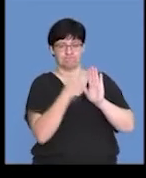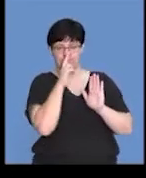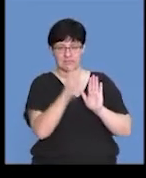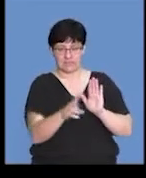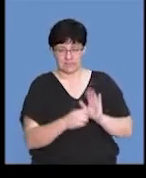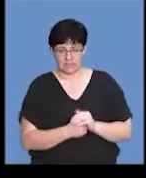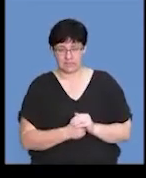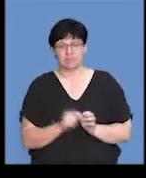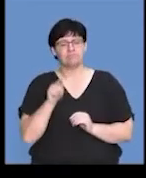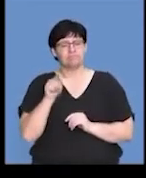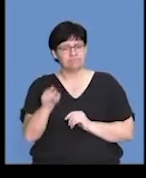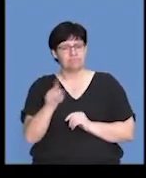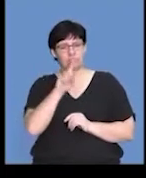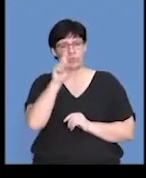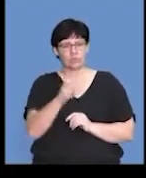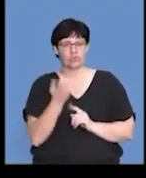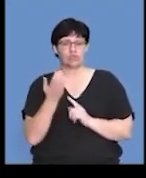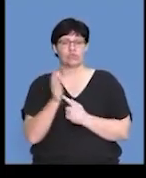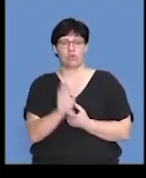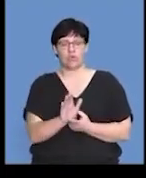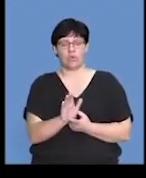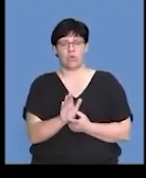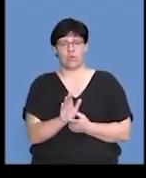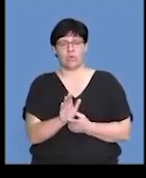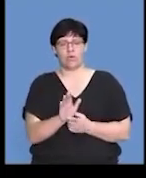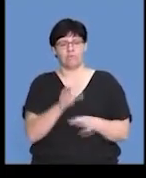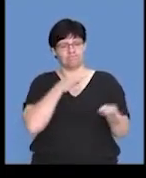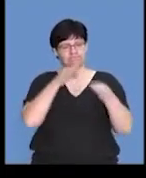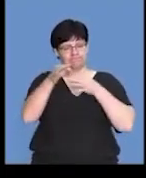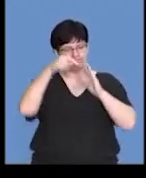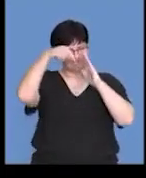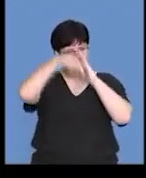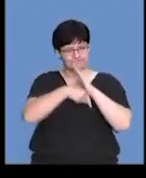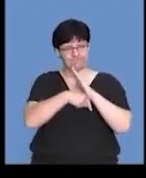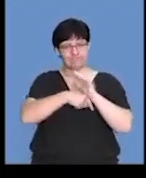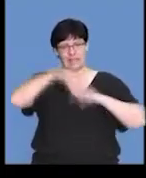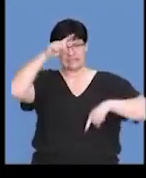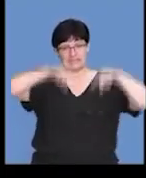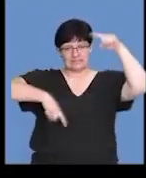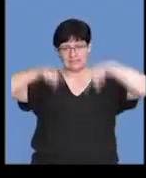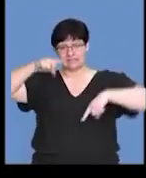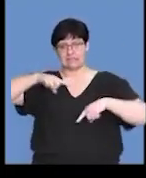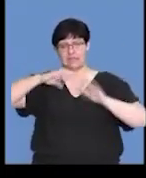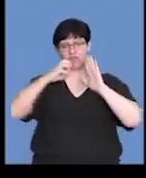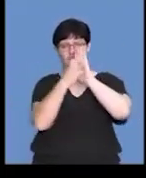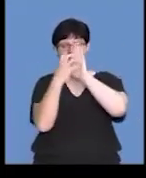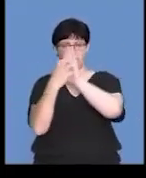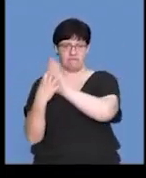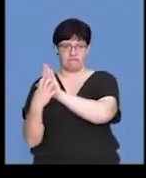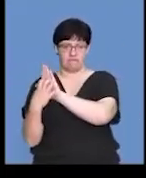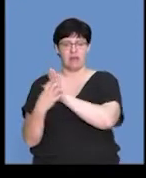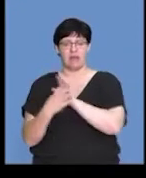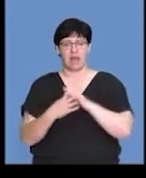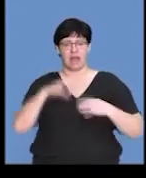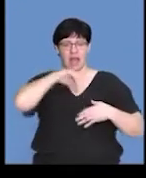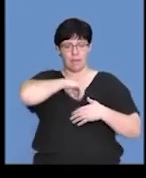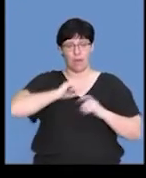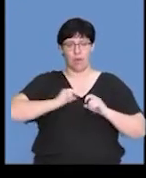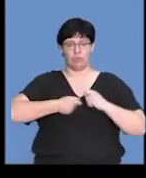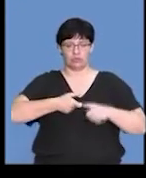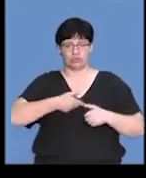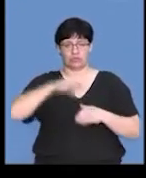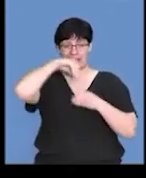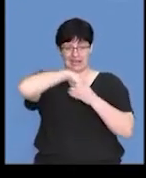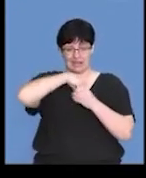And so this question, again, shows you an elaborate spread of the different graphs that represent hormones produced